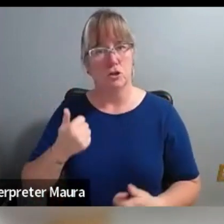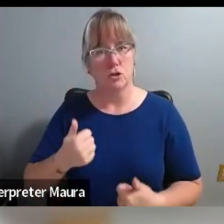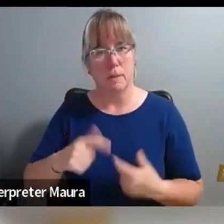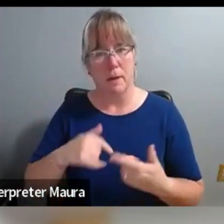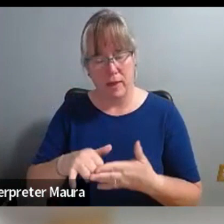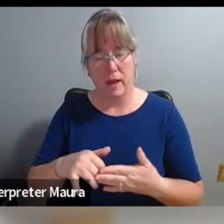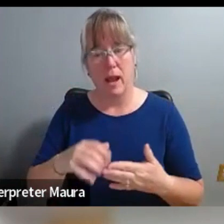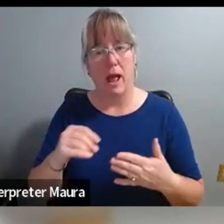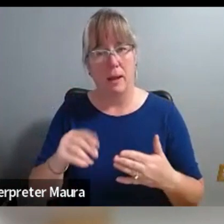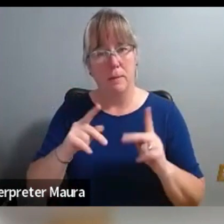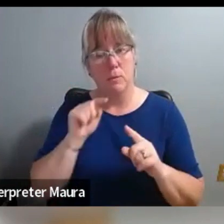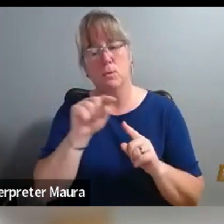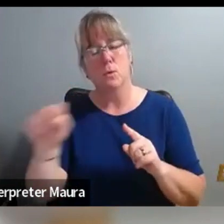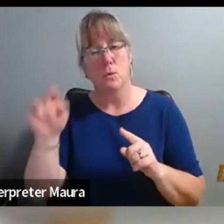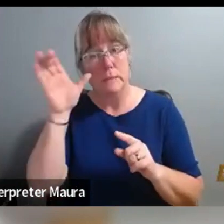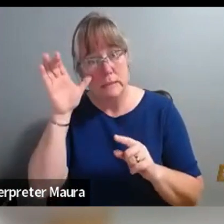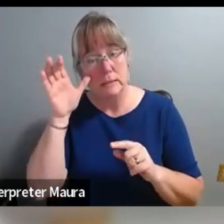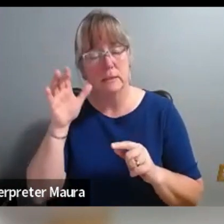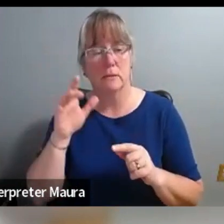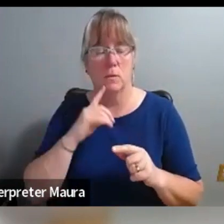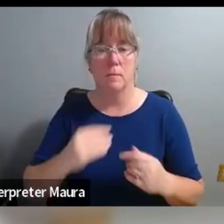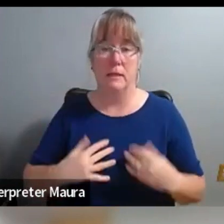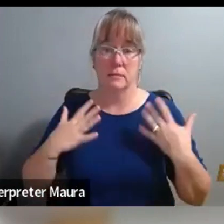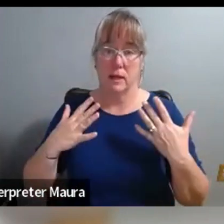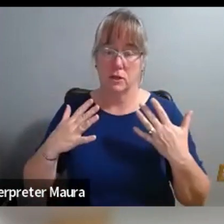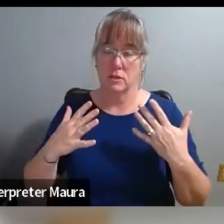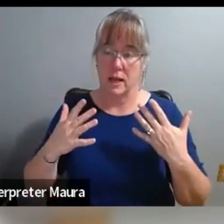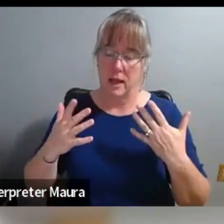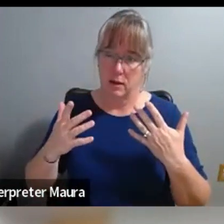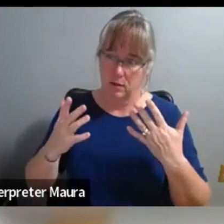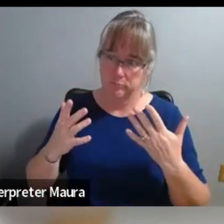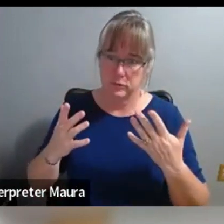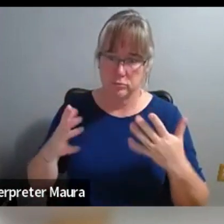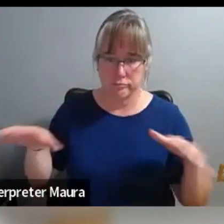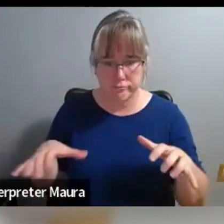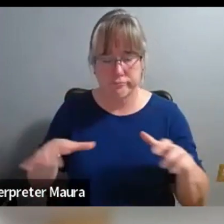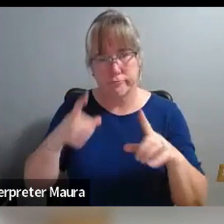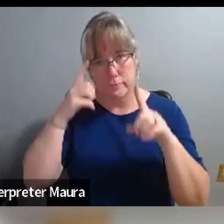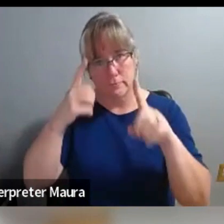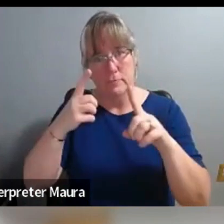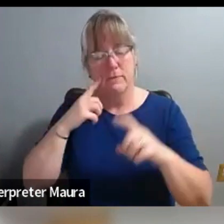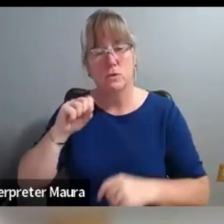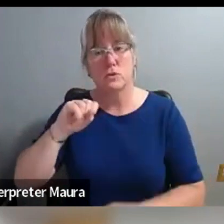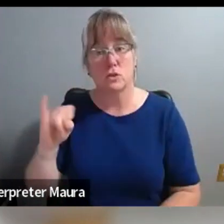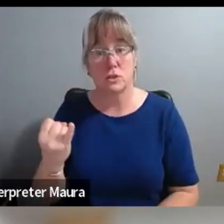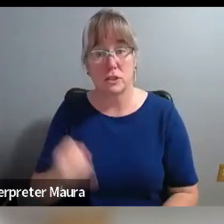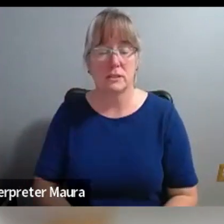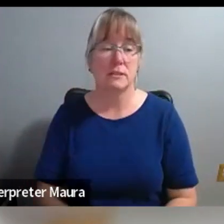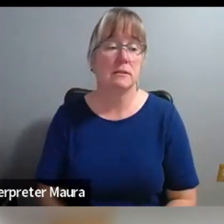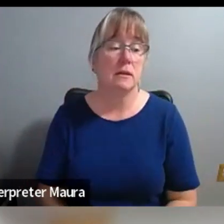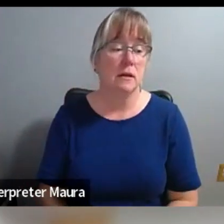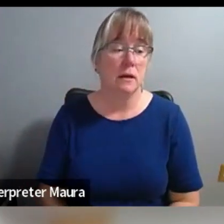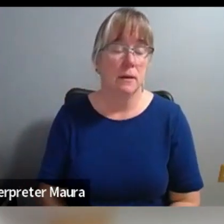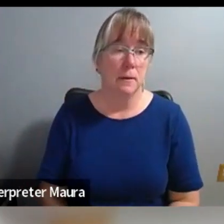inspired and who want to try to do things to move towards social justice. I also wanted to say that